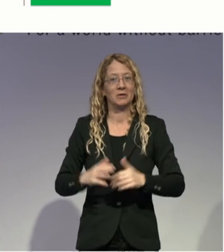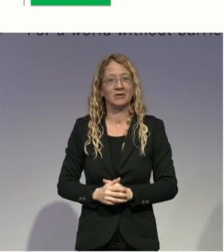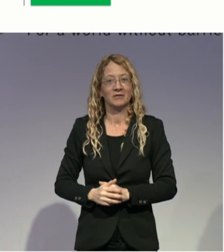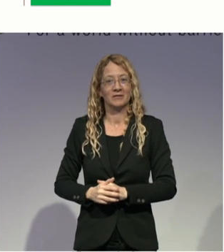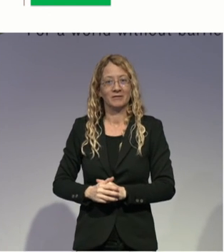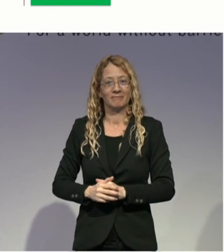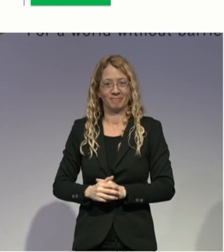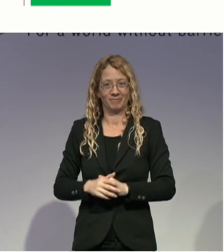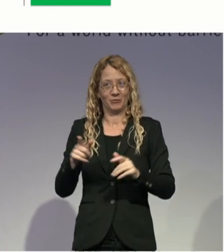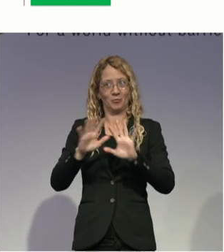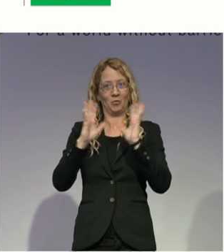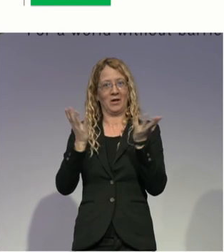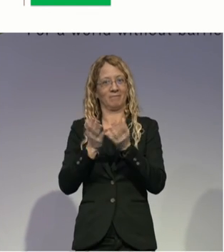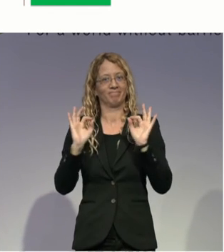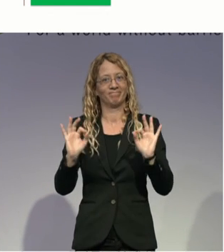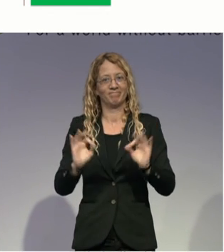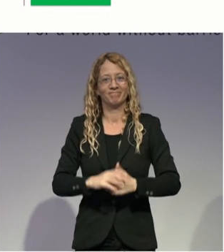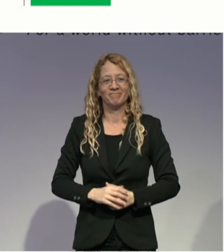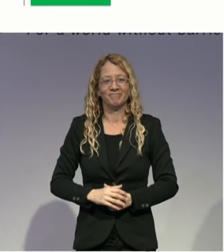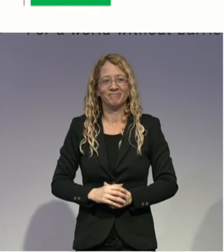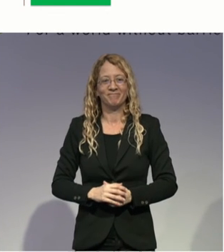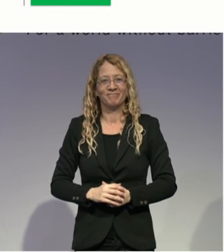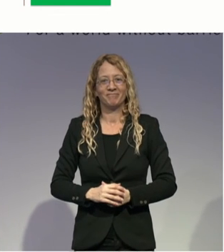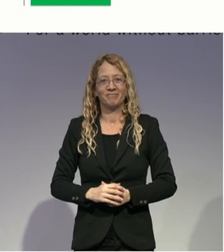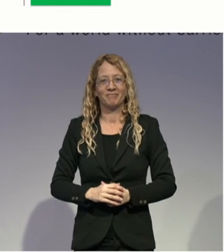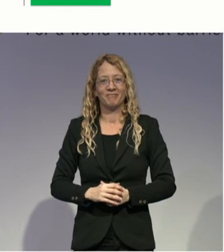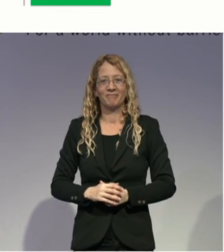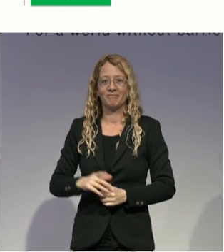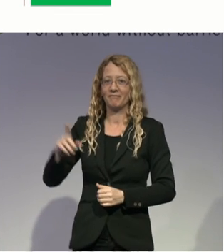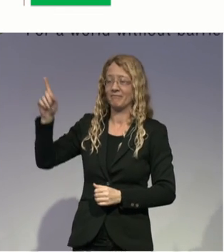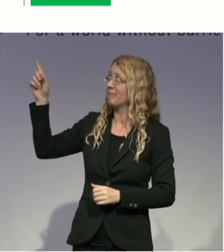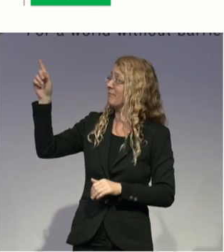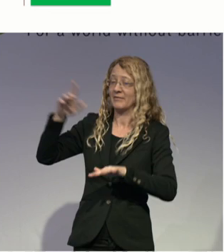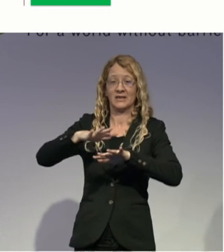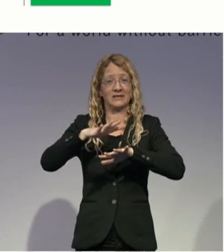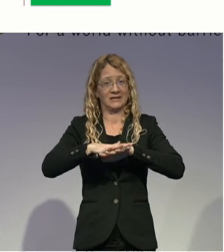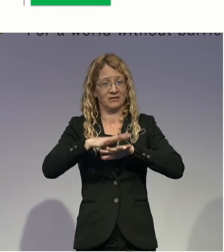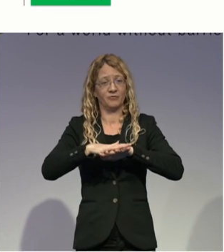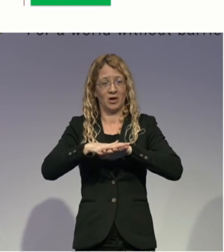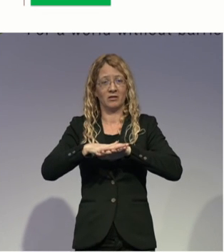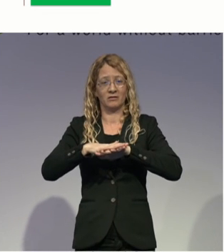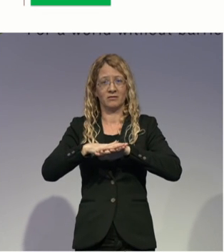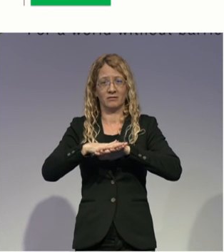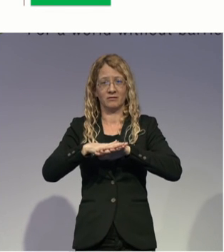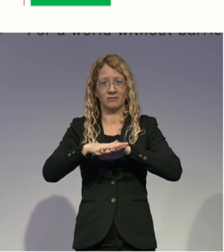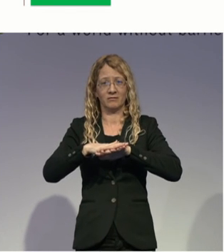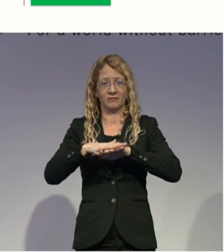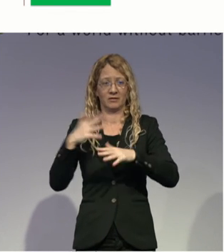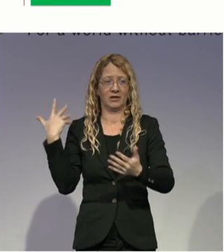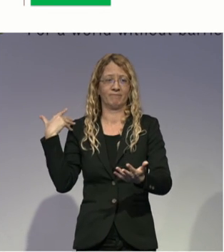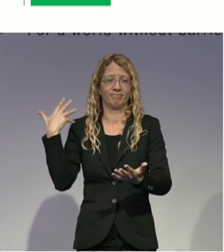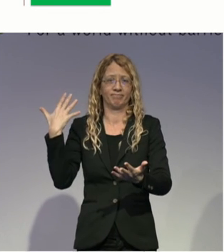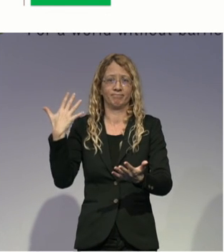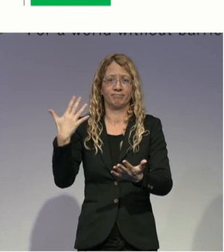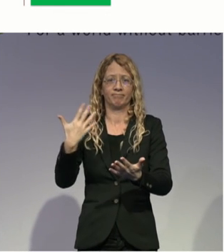This is our network, past and present. We have introduced this product successfully in Brazil,